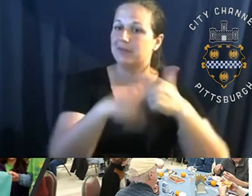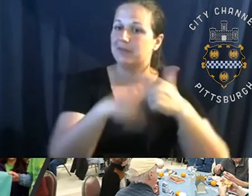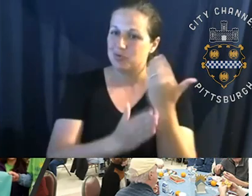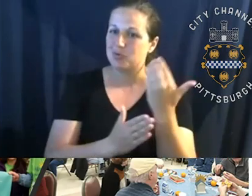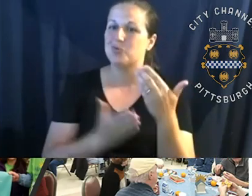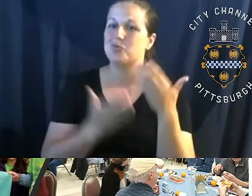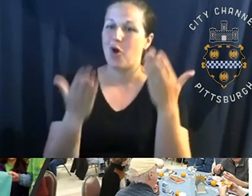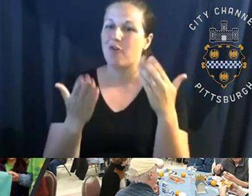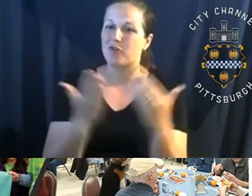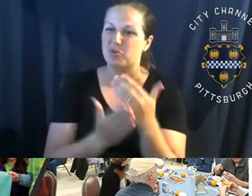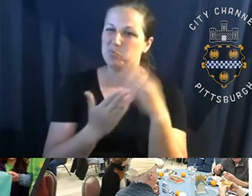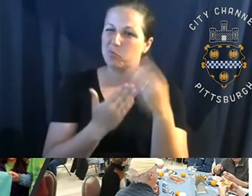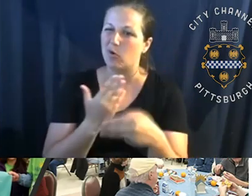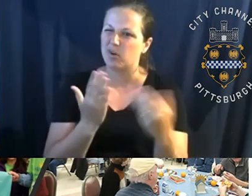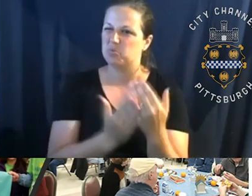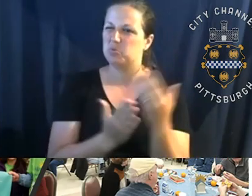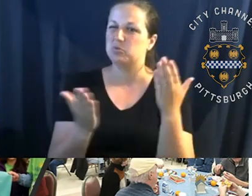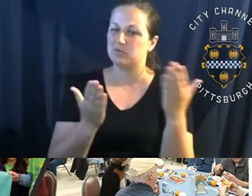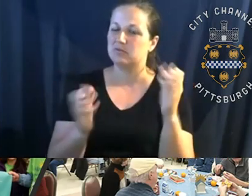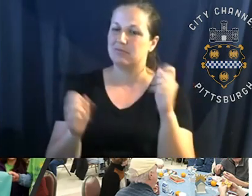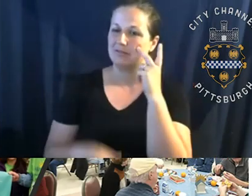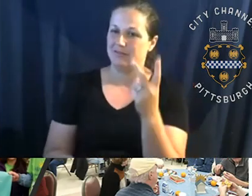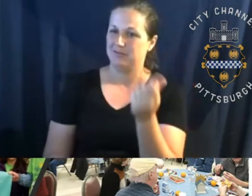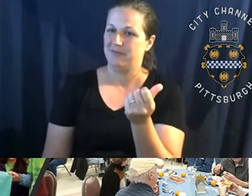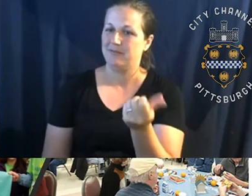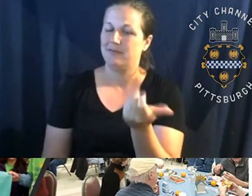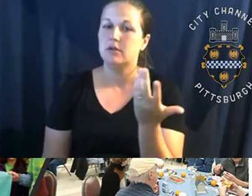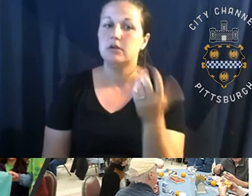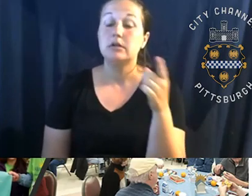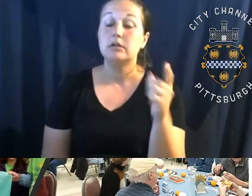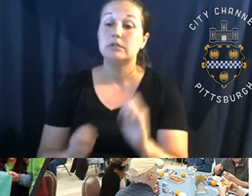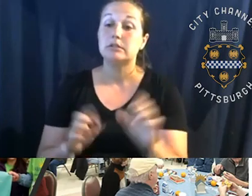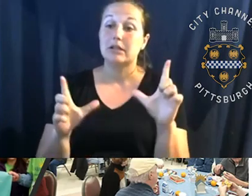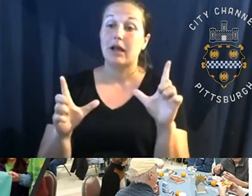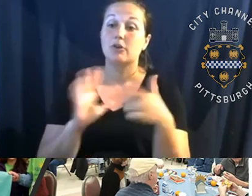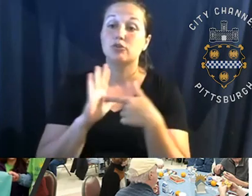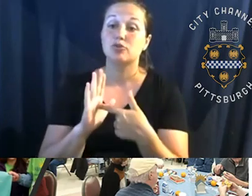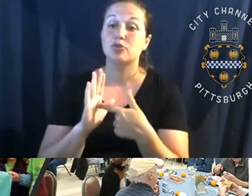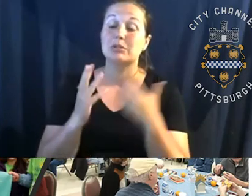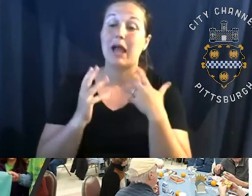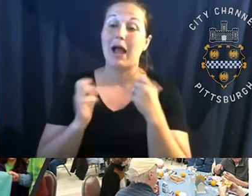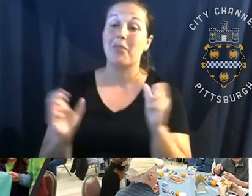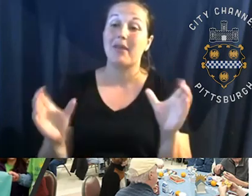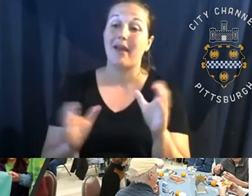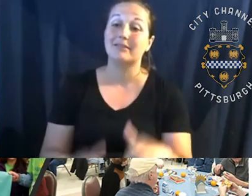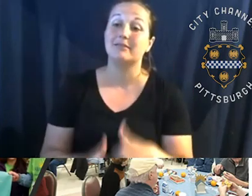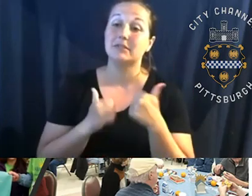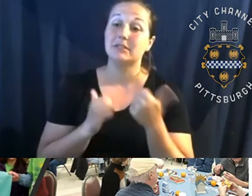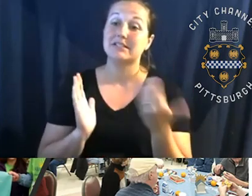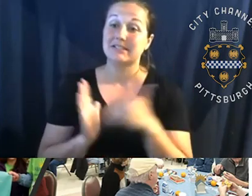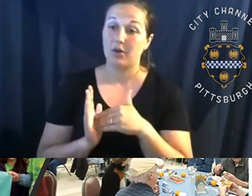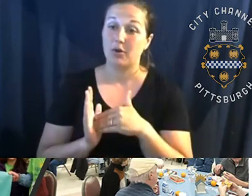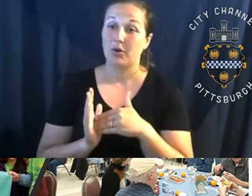those kinds of things. On this slide, again, makes mention of the, uh, healthy active living centers in conjunction with the, uh,